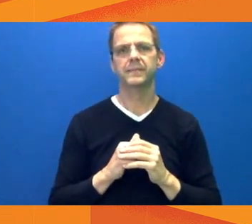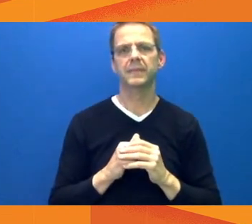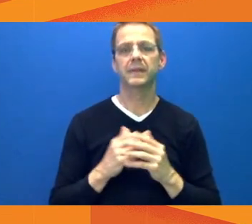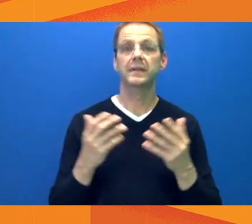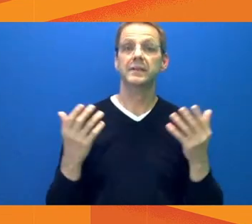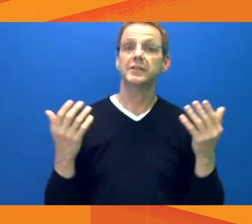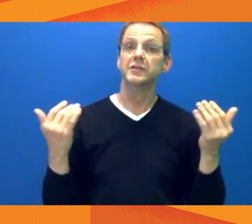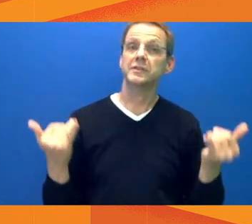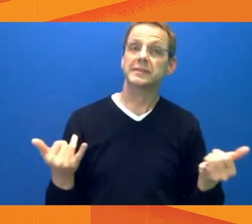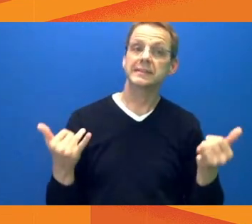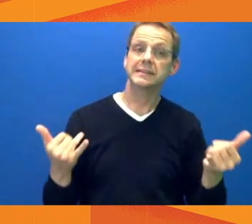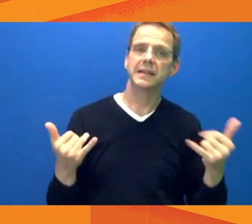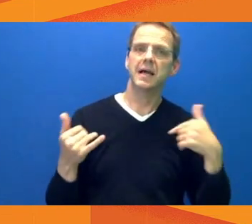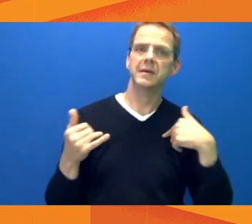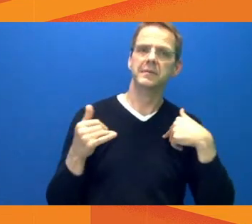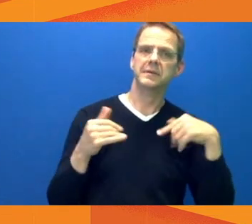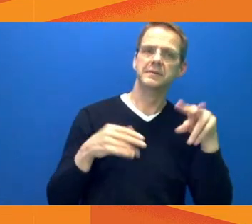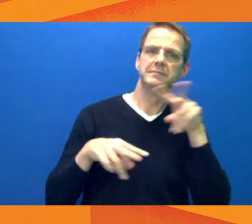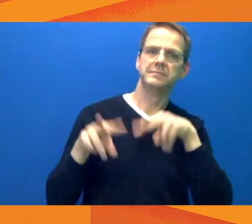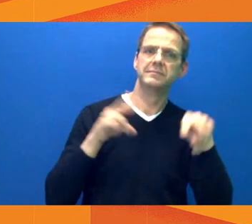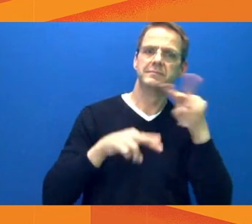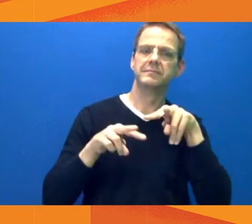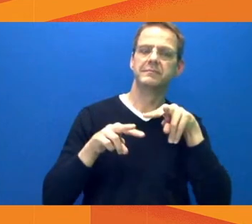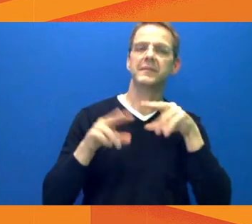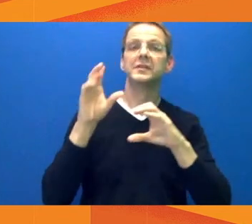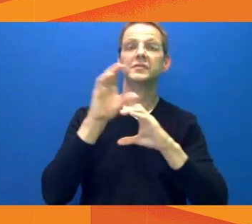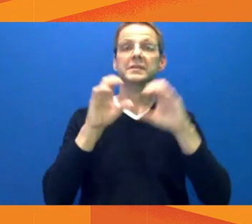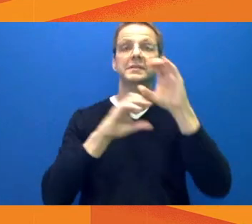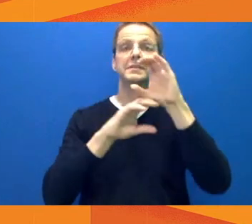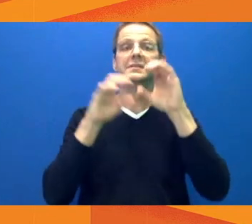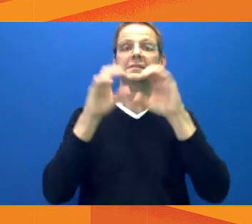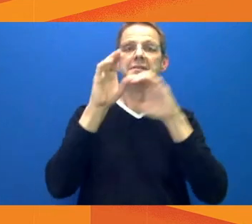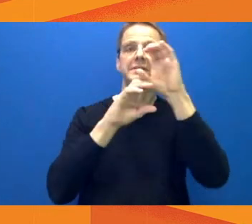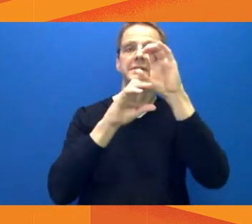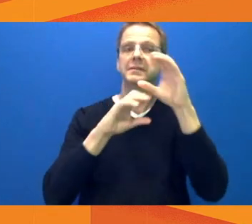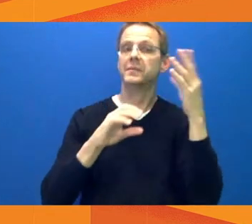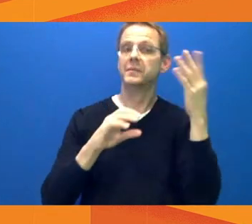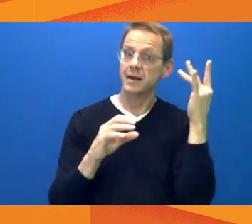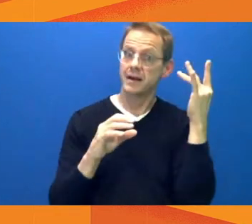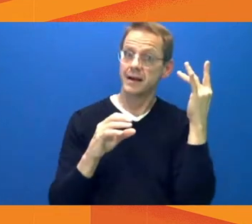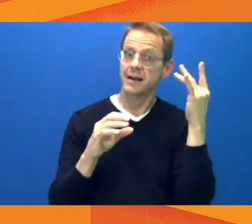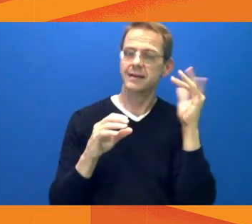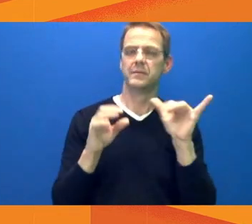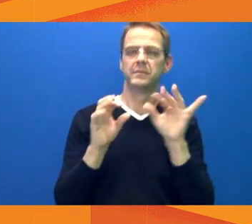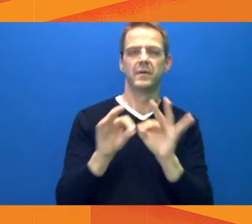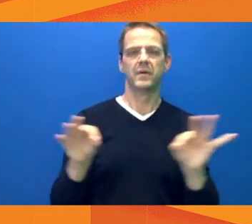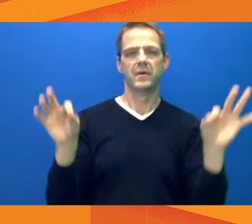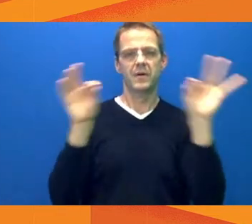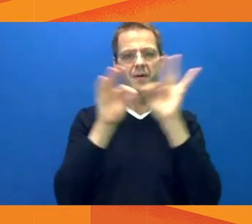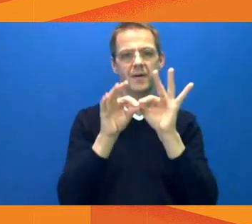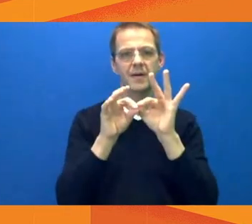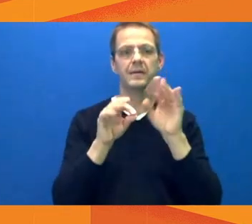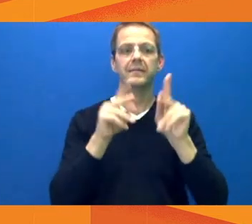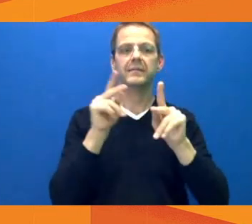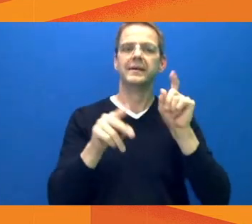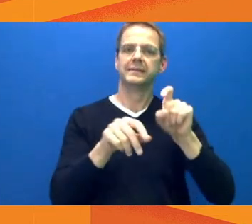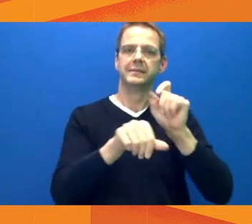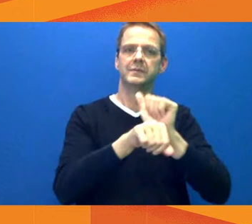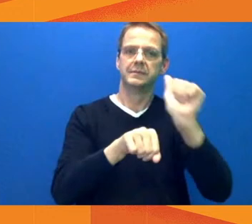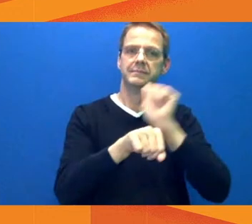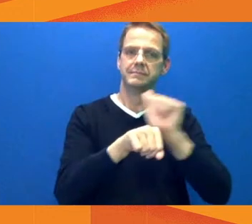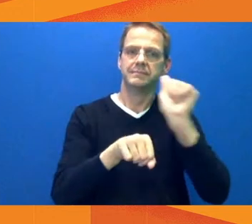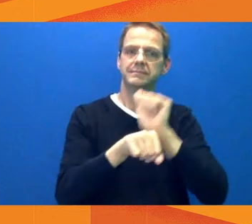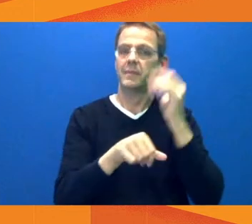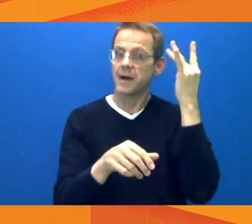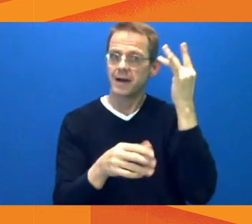because jobs are critical for ongoing economic success. We're monitoring bylaw compliance. We're relying on everyone to do their